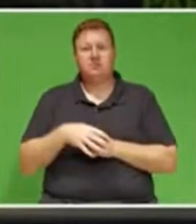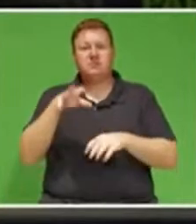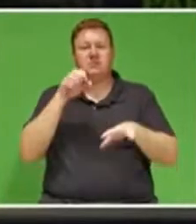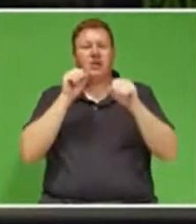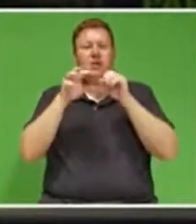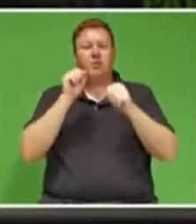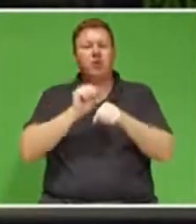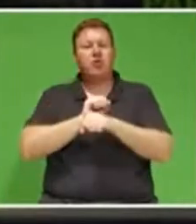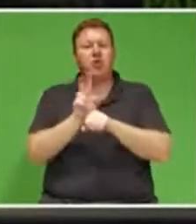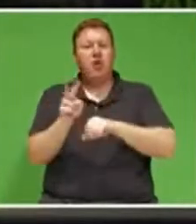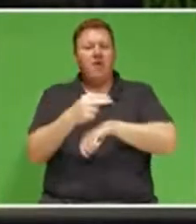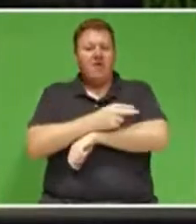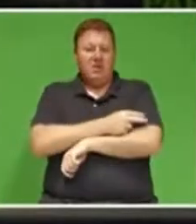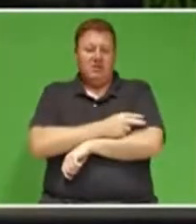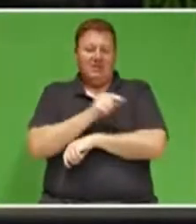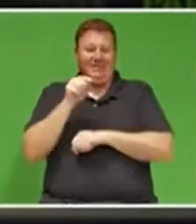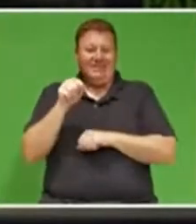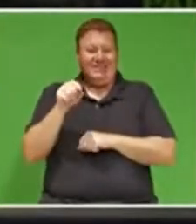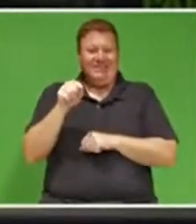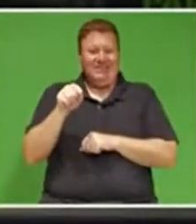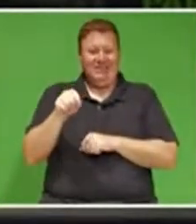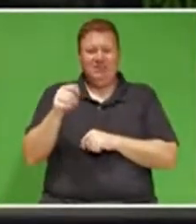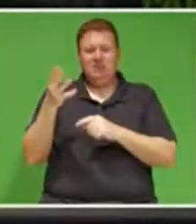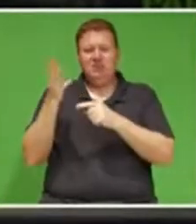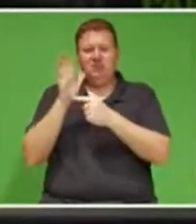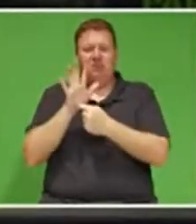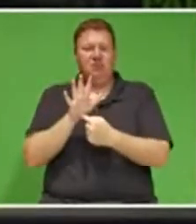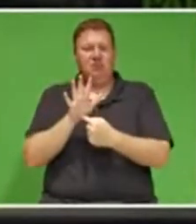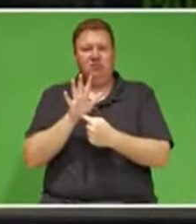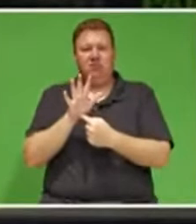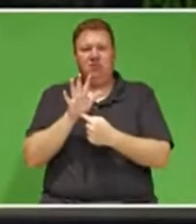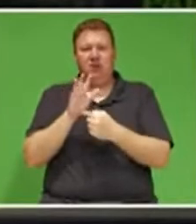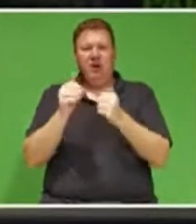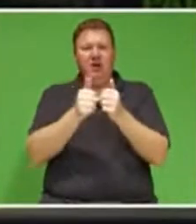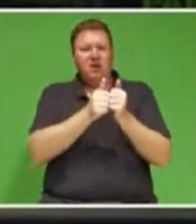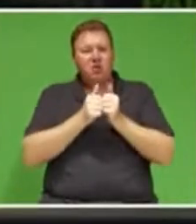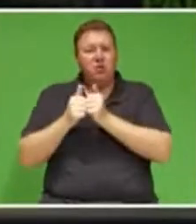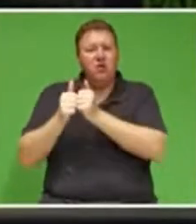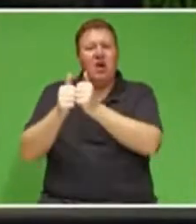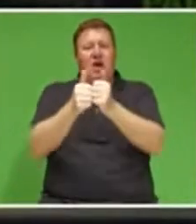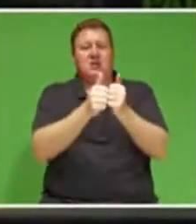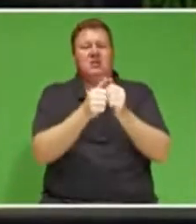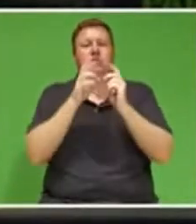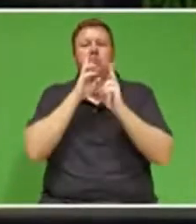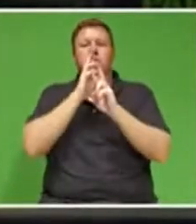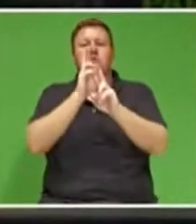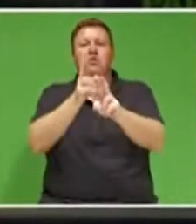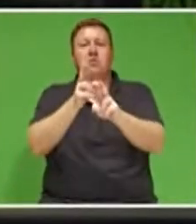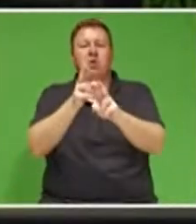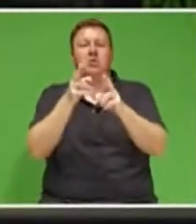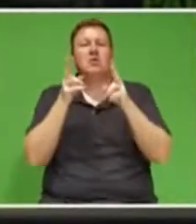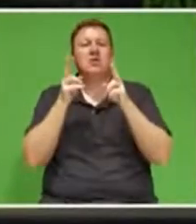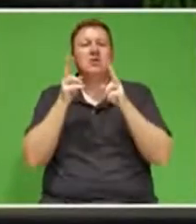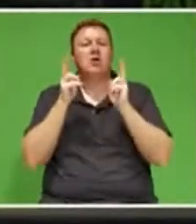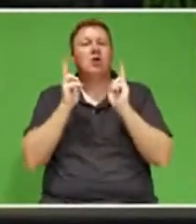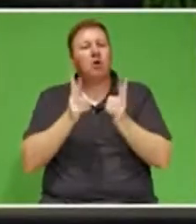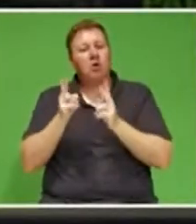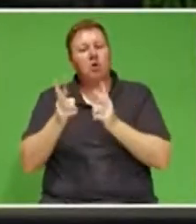pandemic has demonstrated the value of a united response to common challenges.